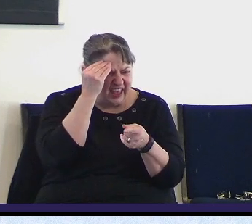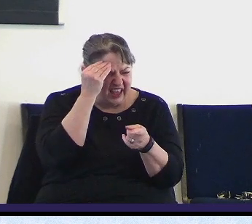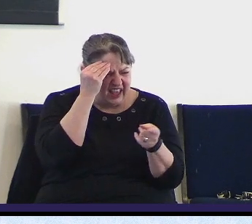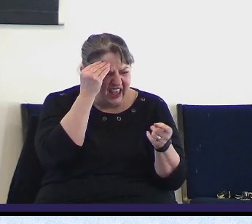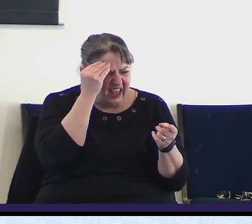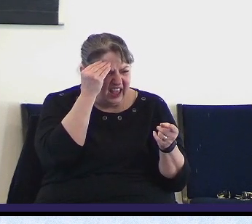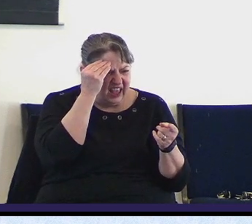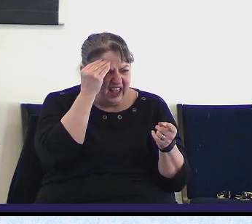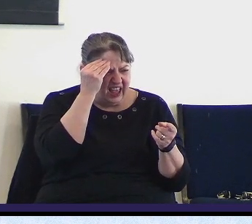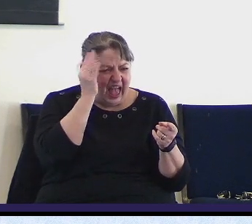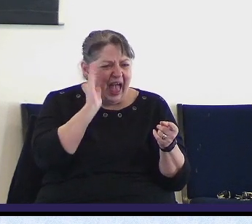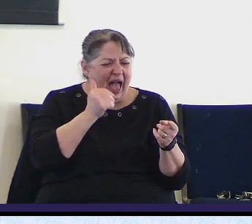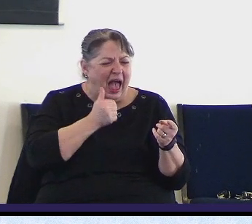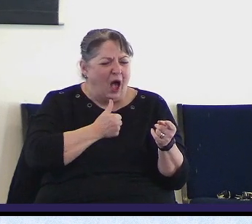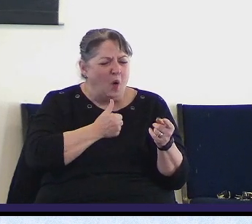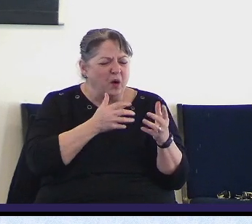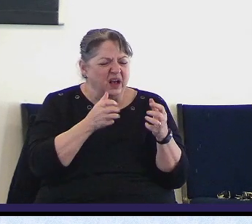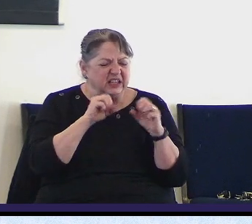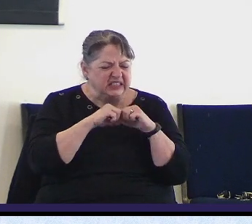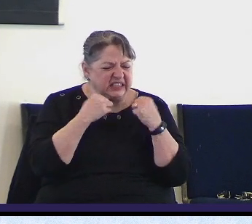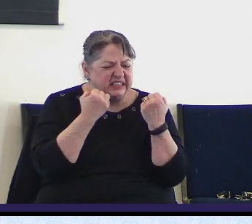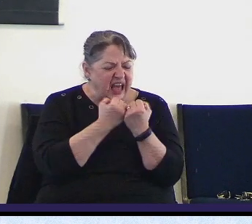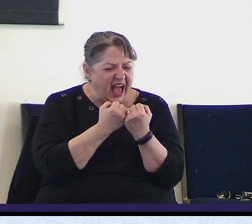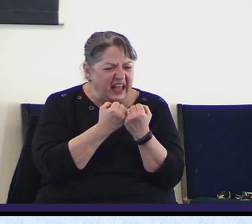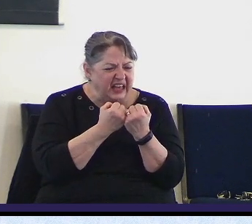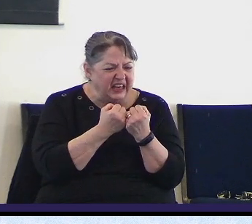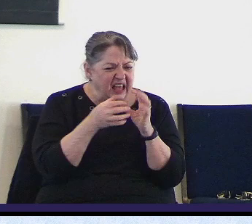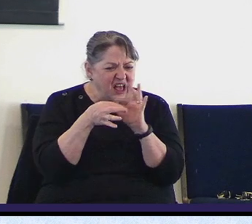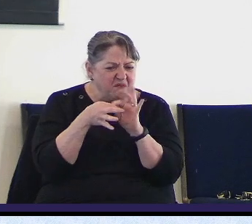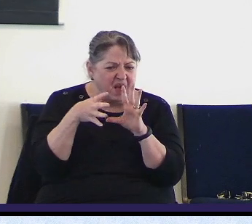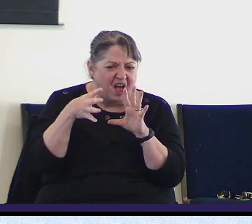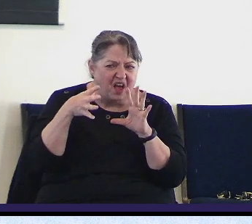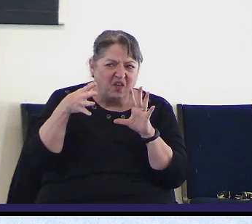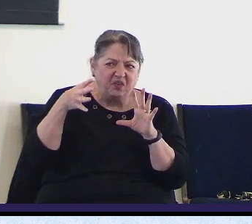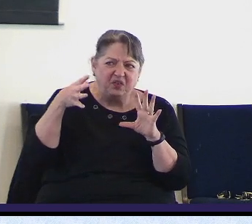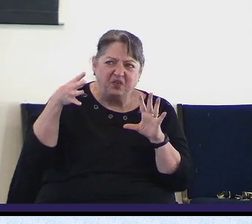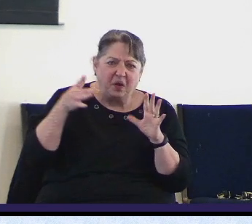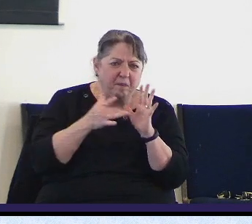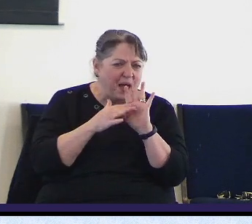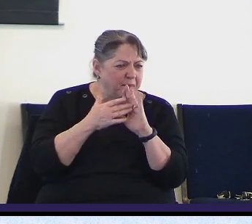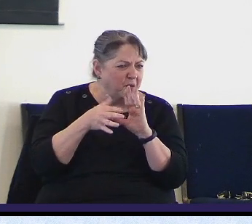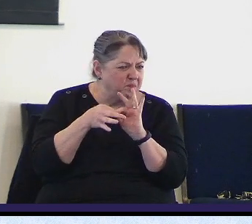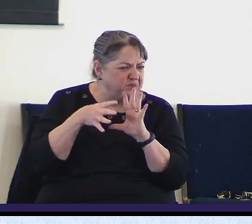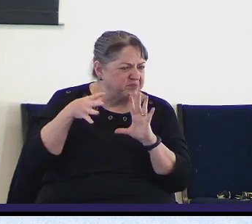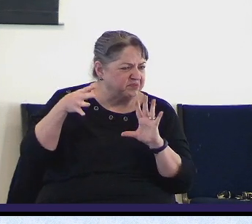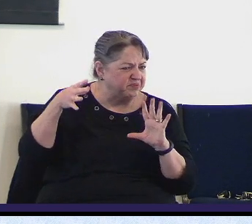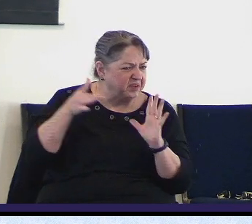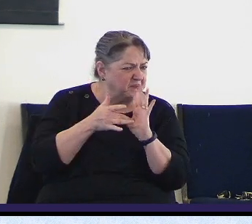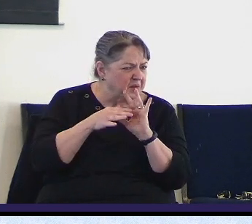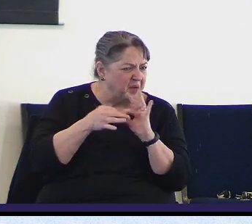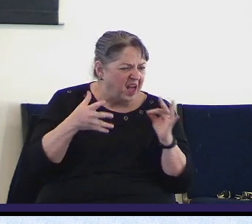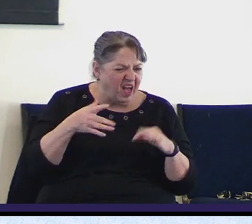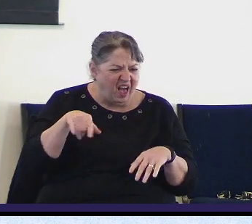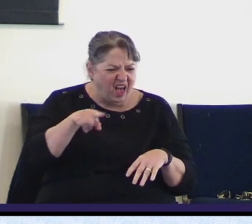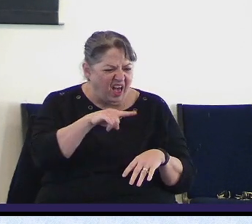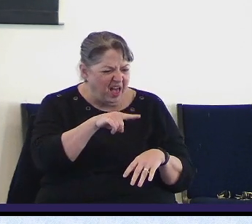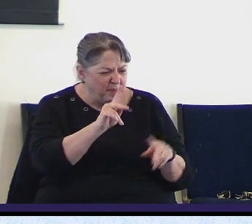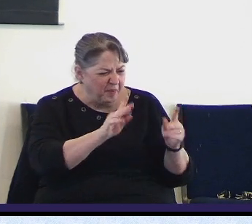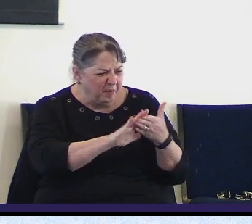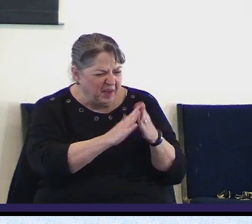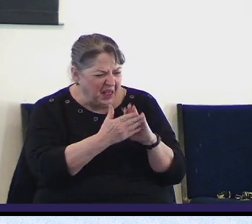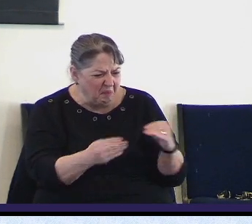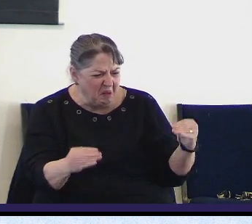further our society moves away from the teaching of Scripture, the more debased, corrupt, and cruel humanity becomes.